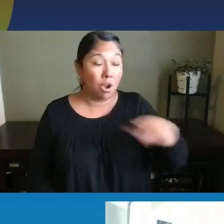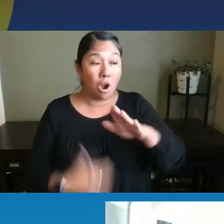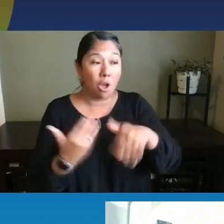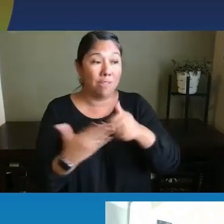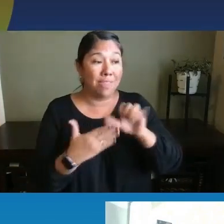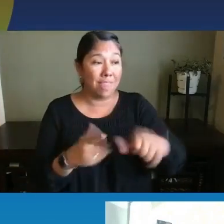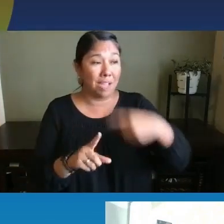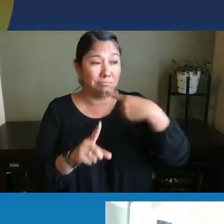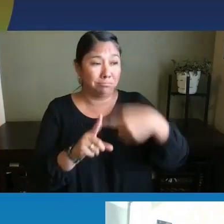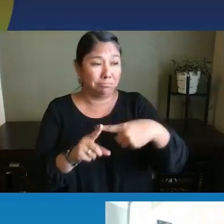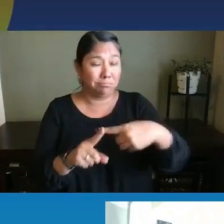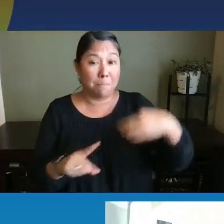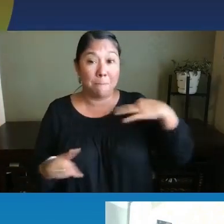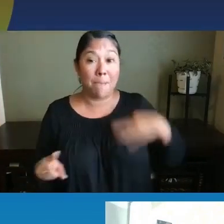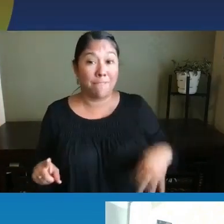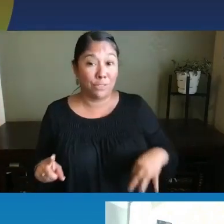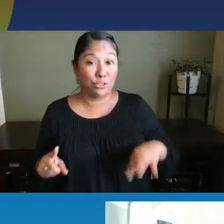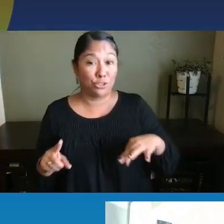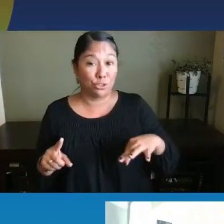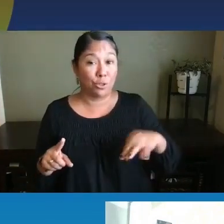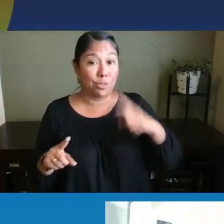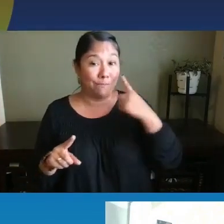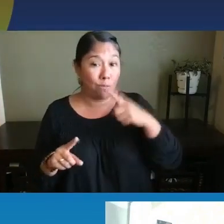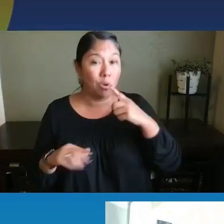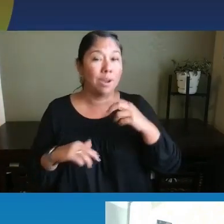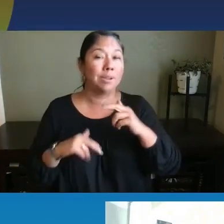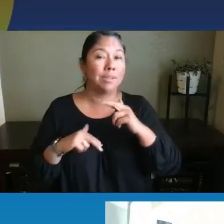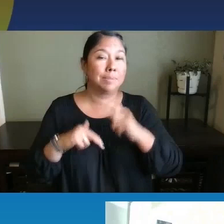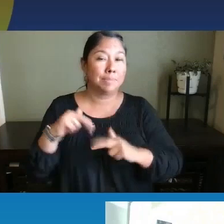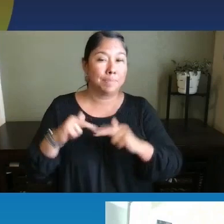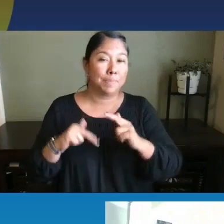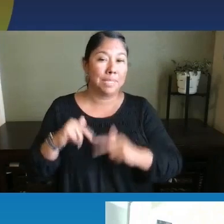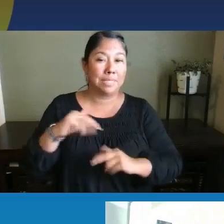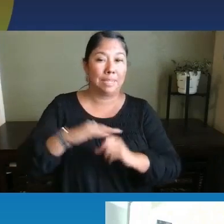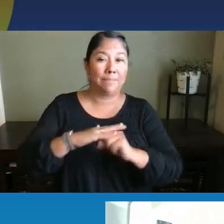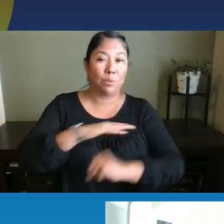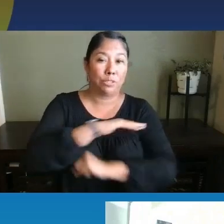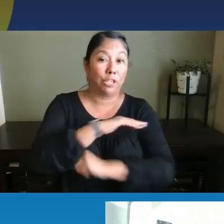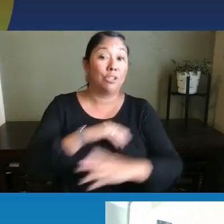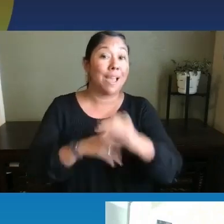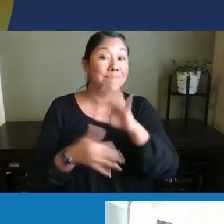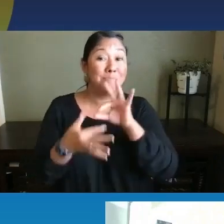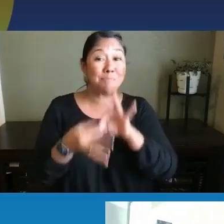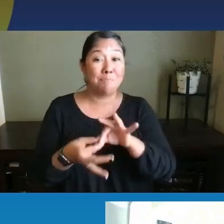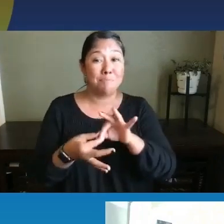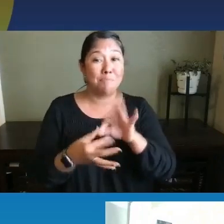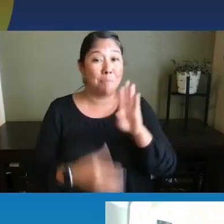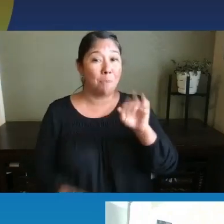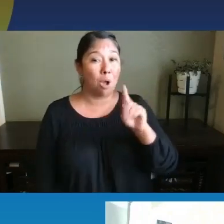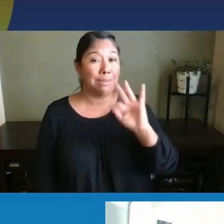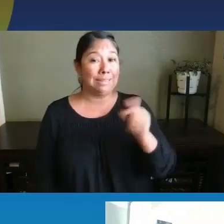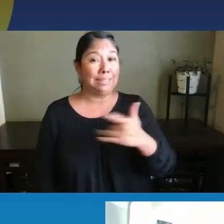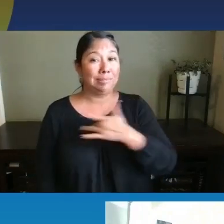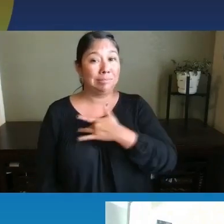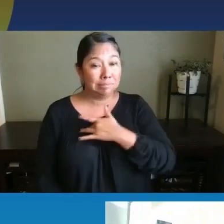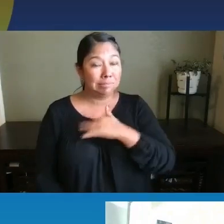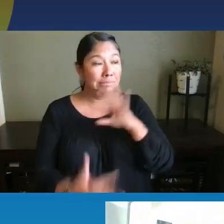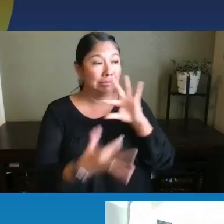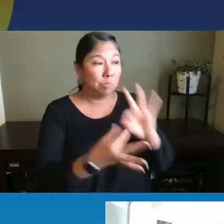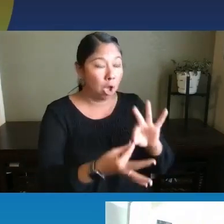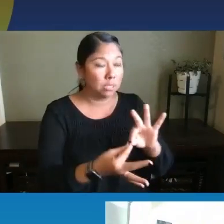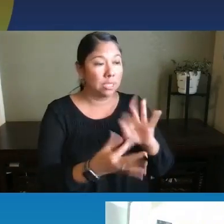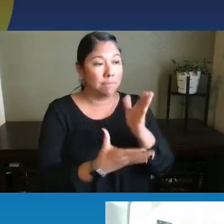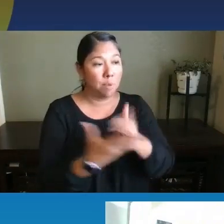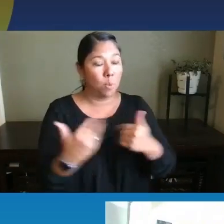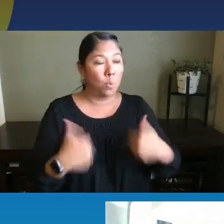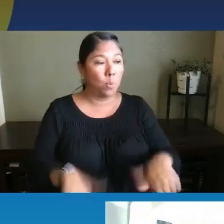beneficial stuff to building that foundation and also bonding, which is really critical that, that bonding piece and forming that